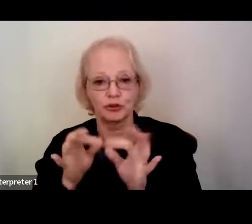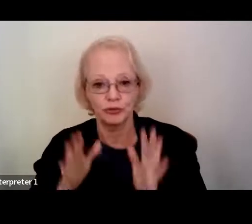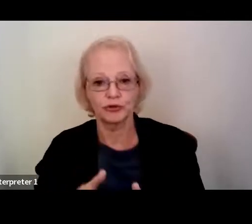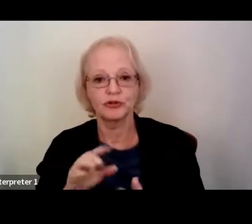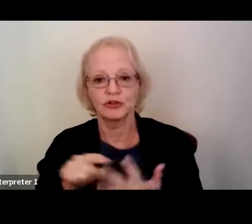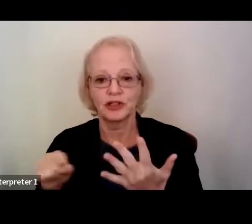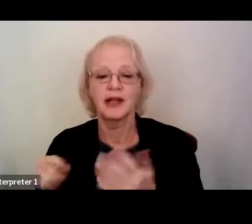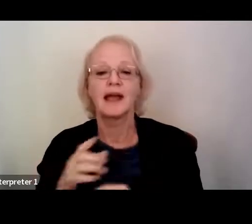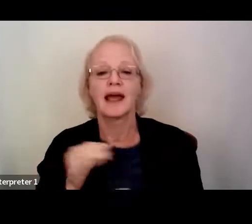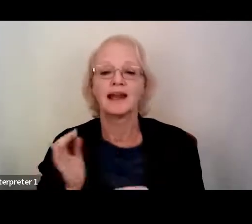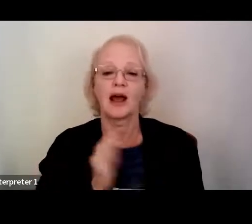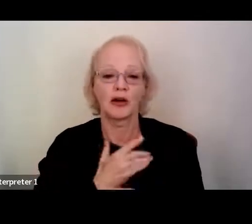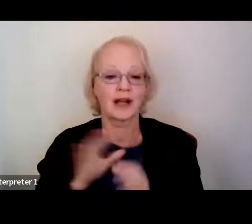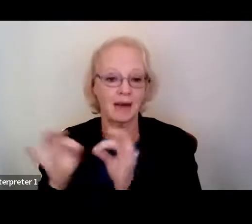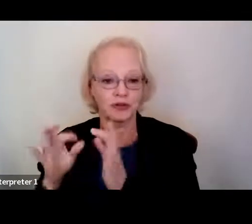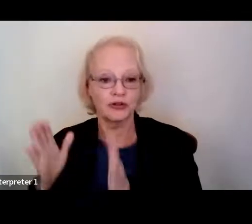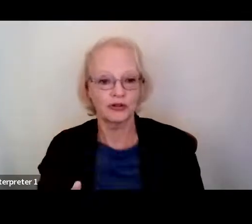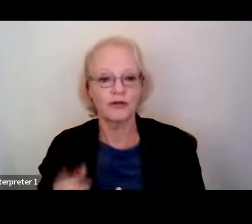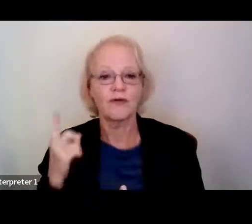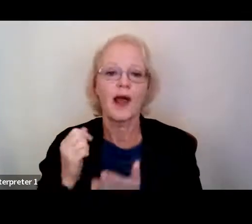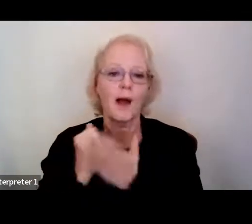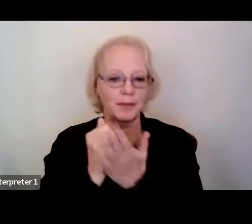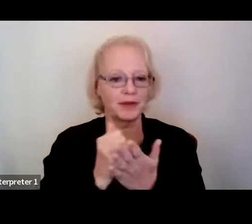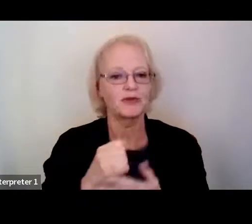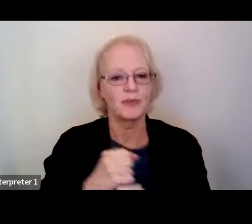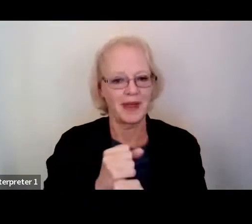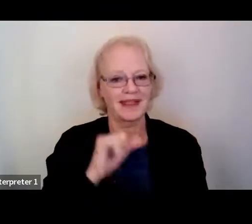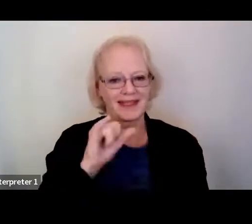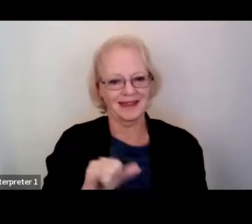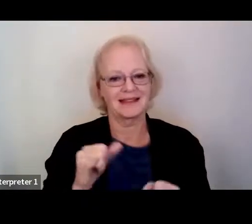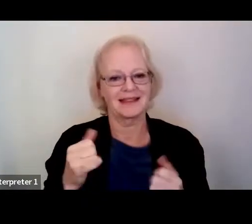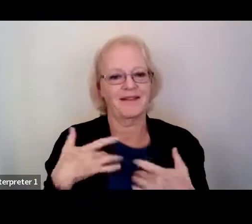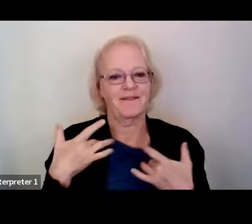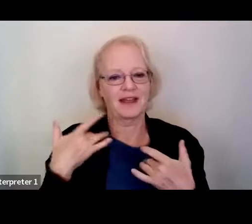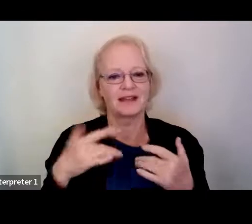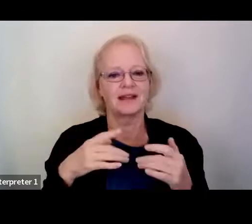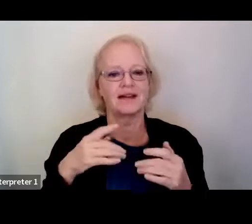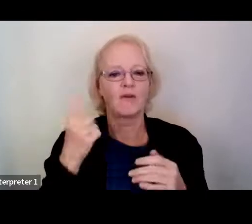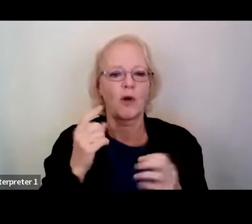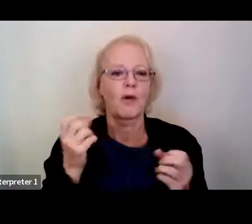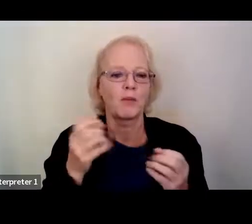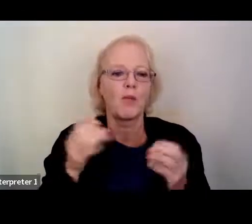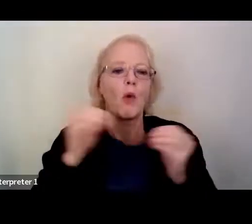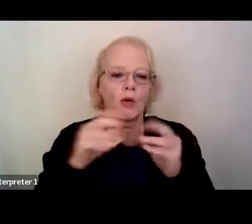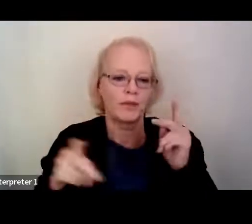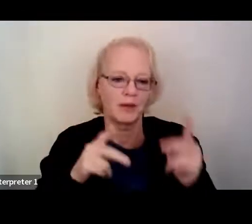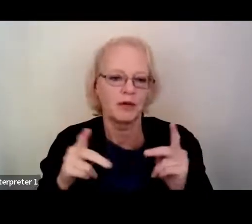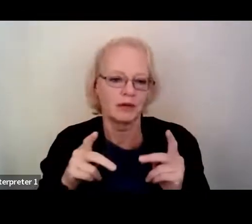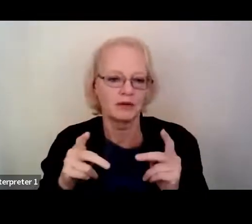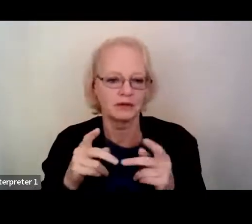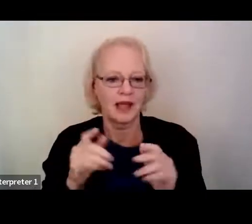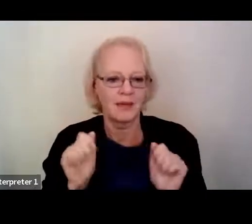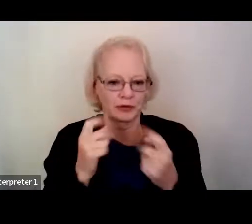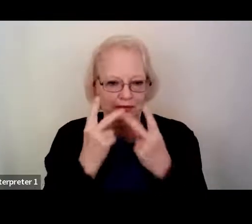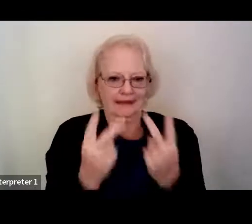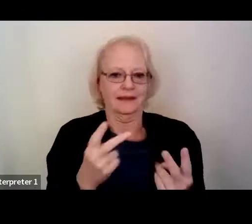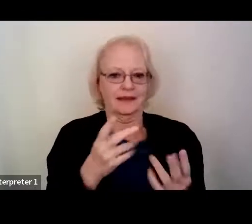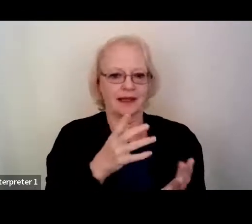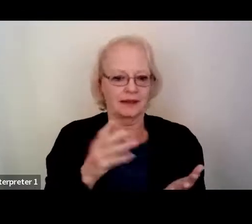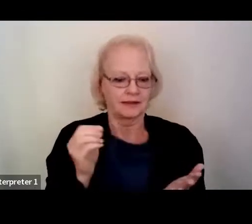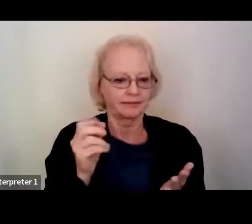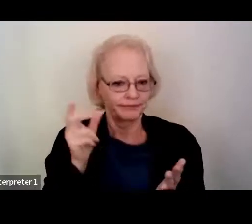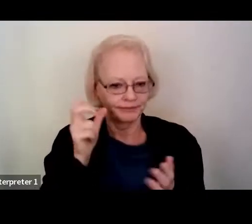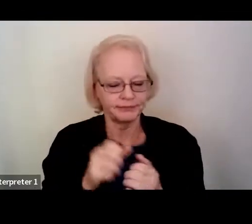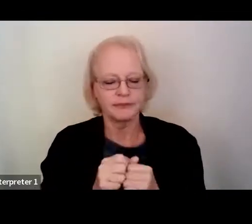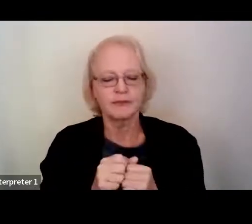and live captioner for helping to make this event accessible to a larger number of people in our community. If you